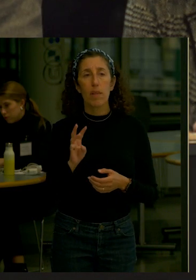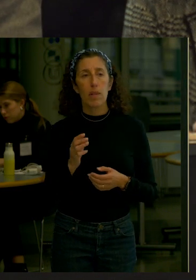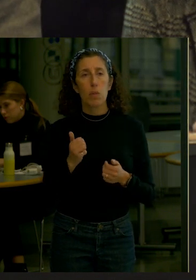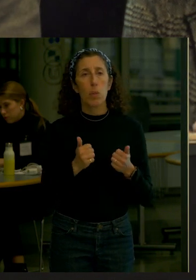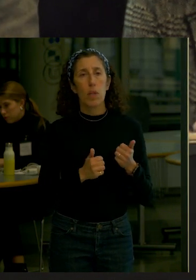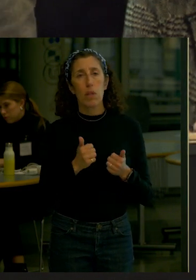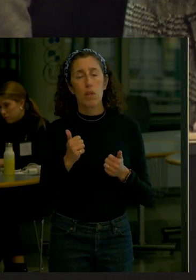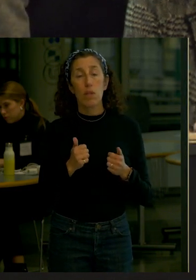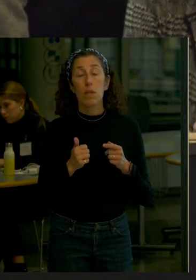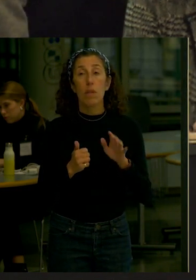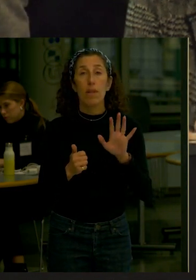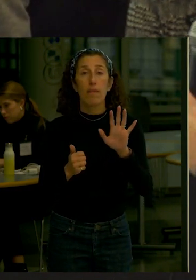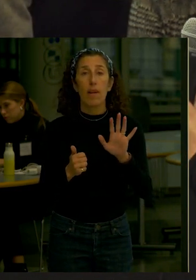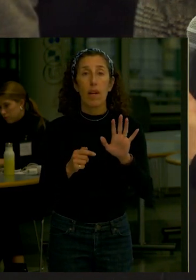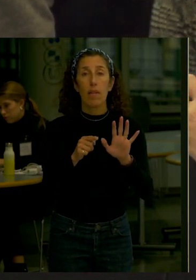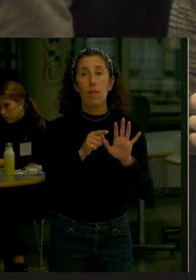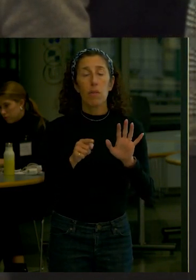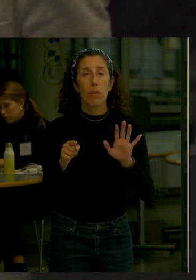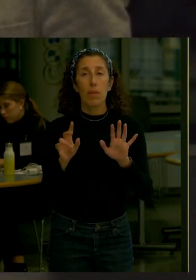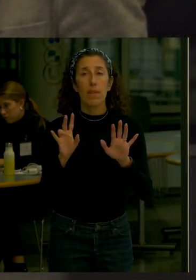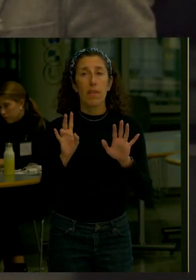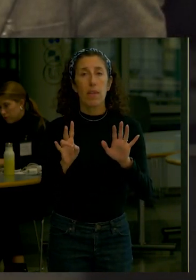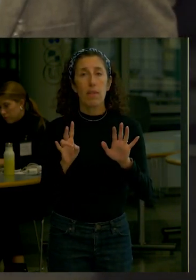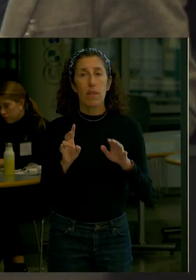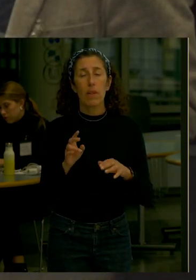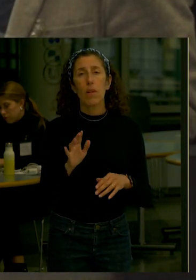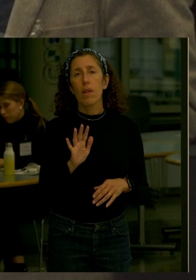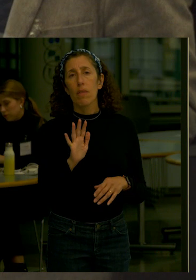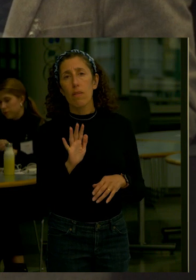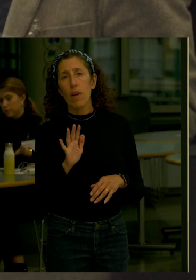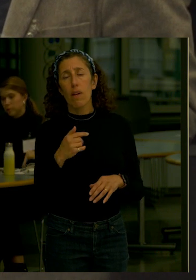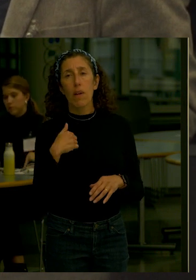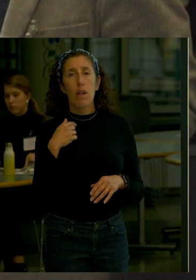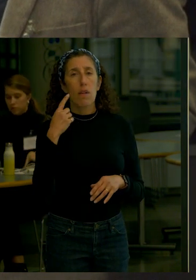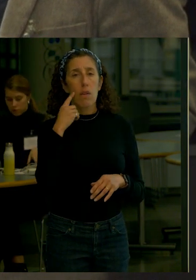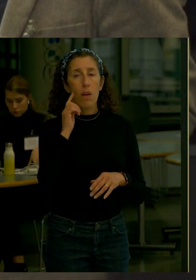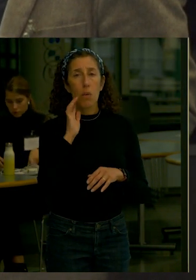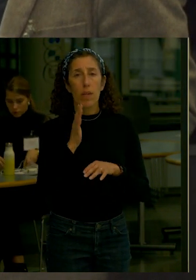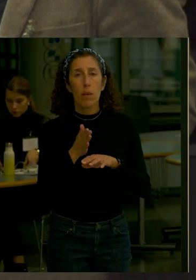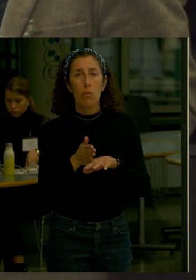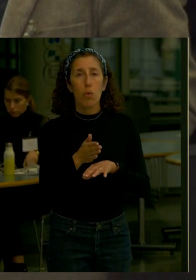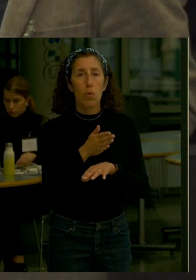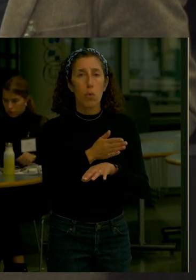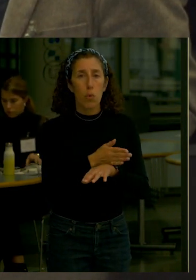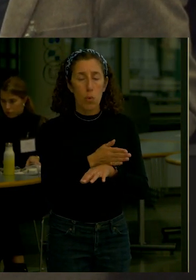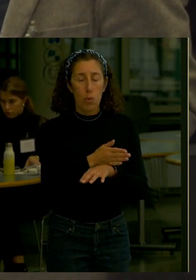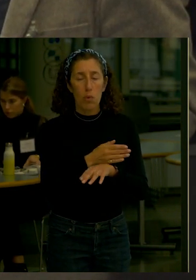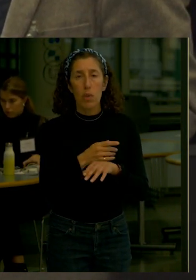At the end of 5 going to 6 5 was supposed to be Our understanding was there would be improvements Sure